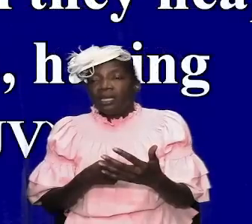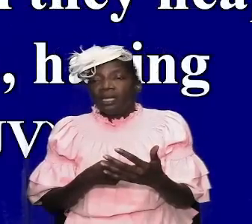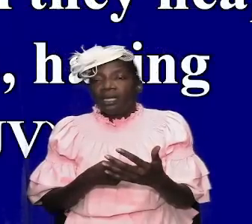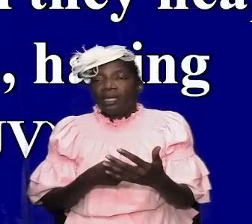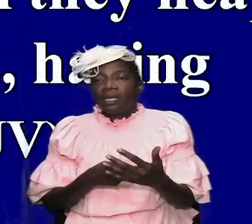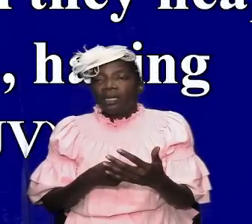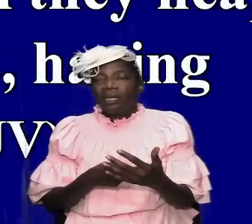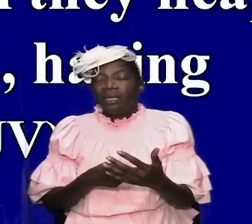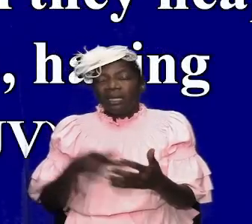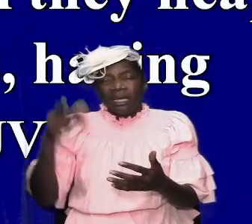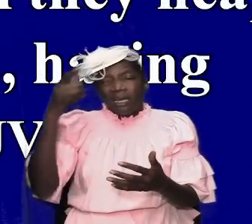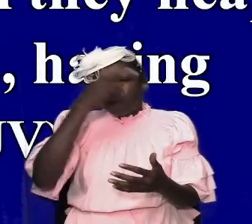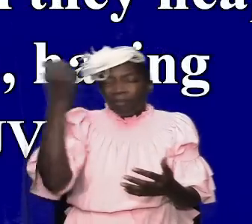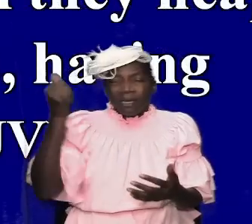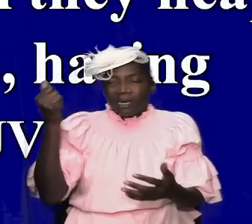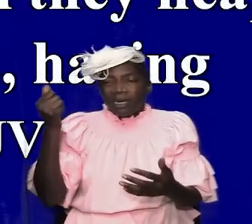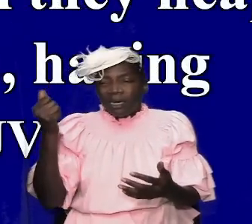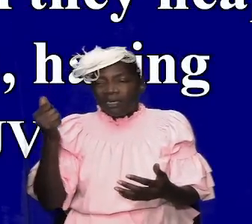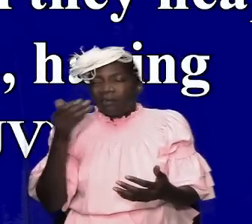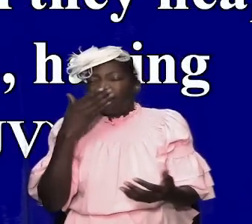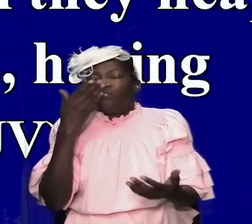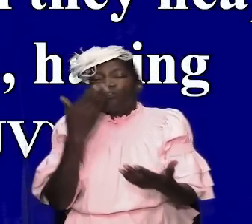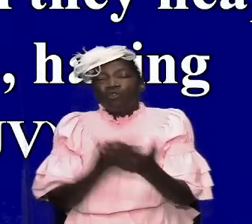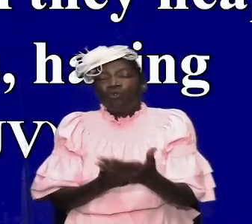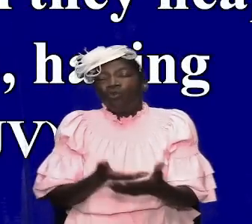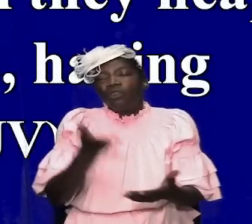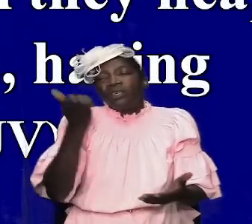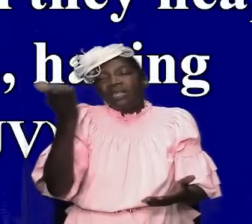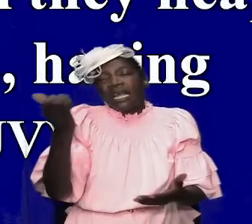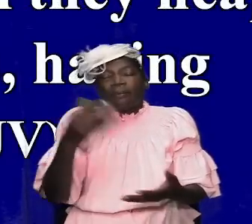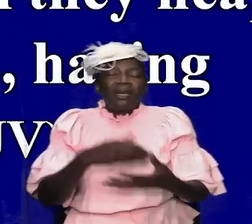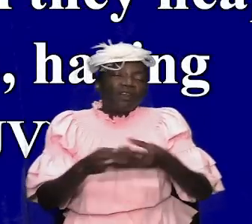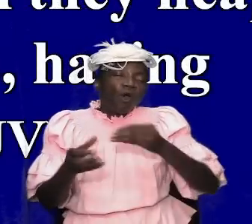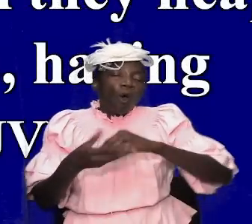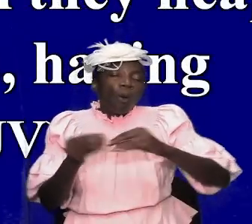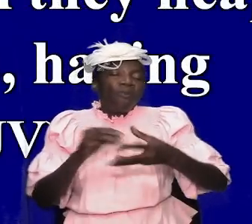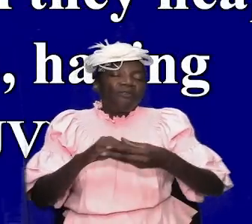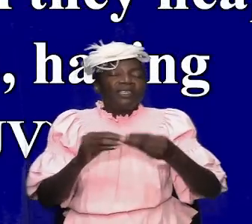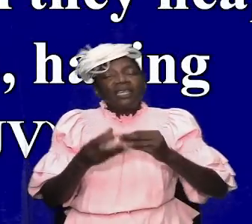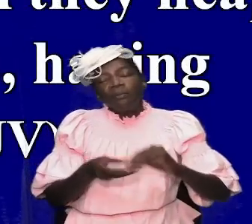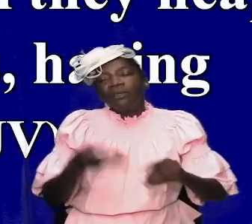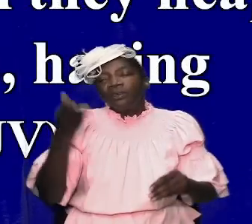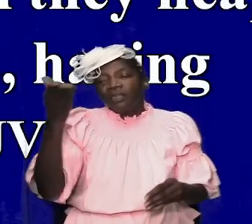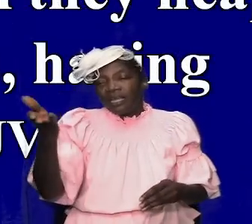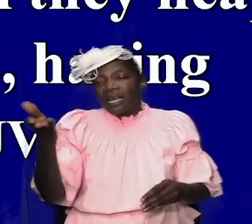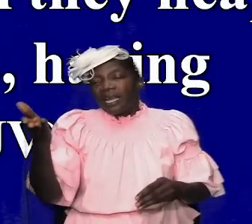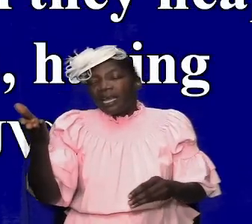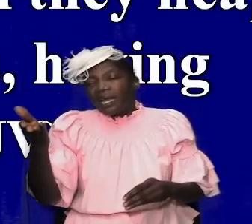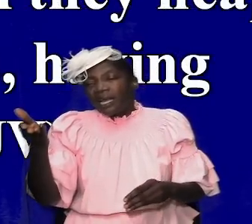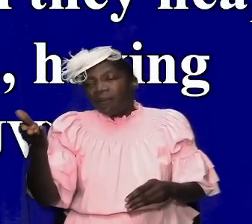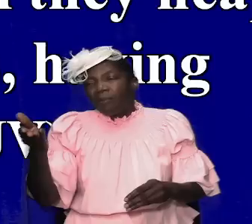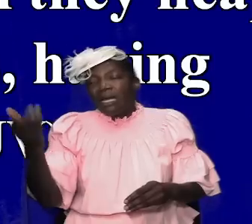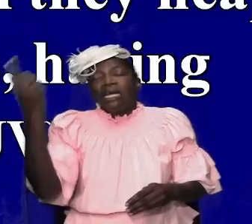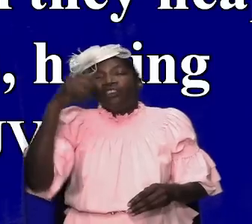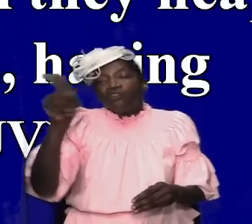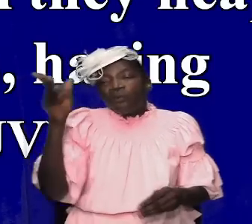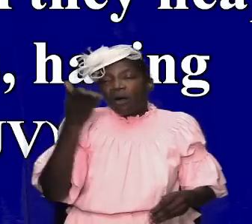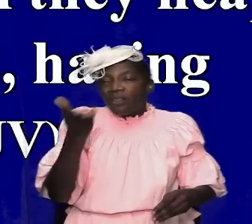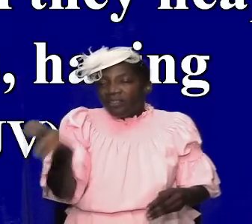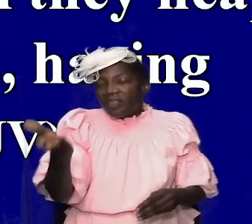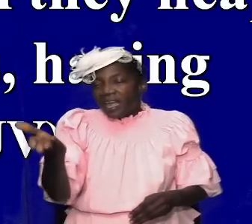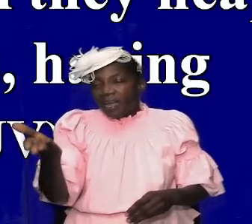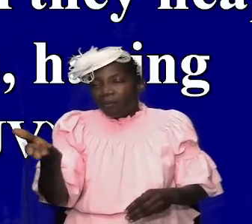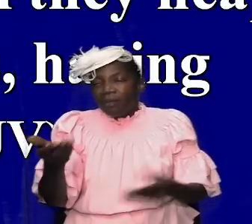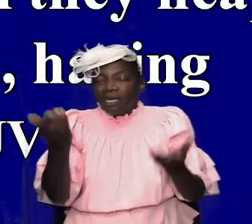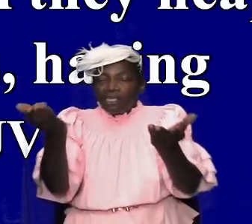because of what is good to them what is comfortable to them what is convenient to them they